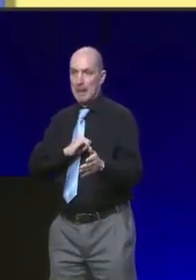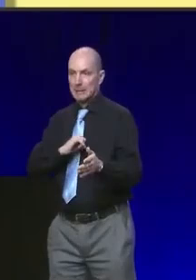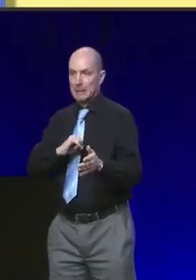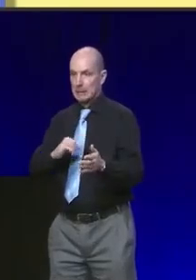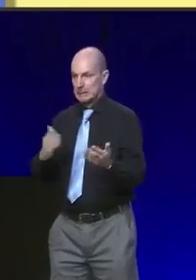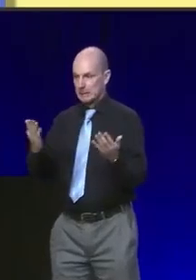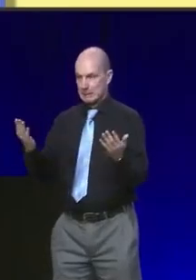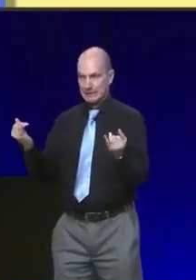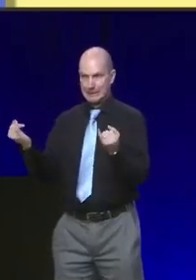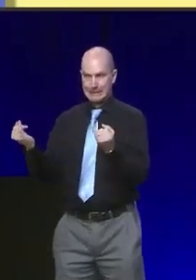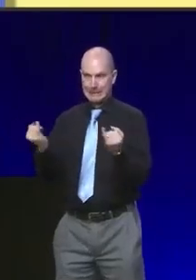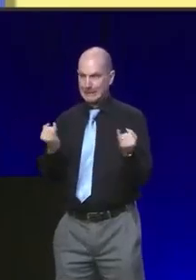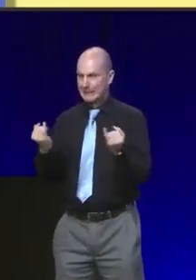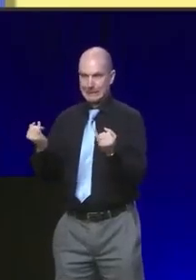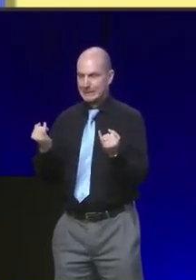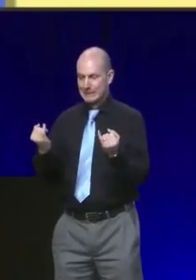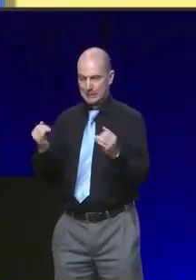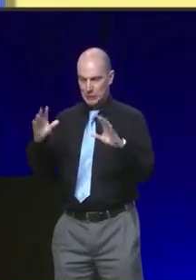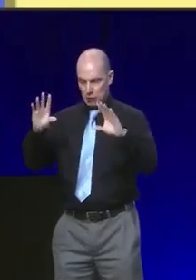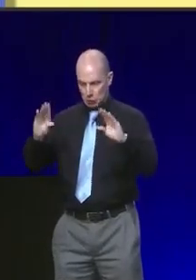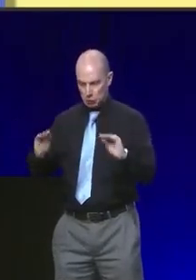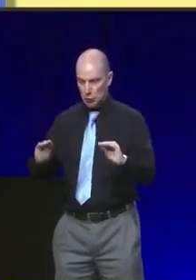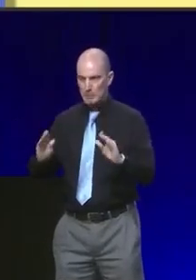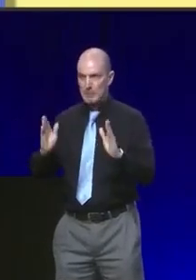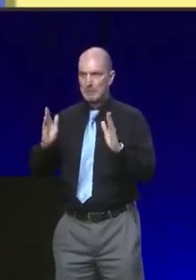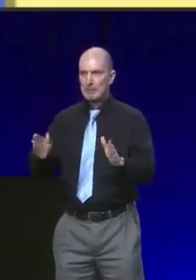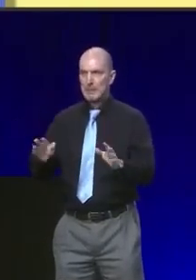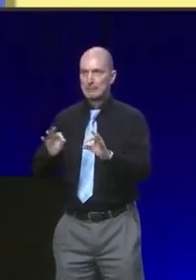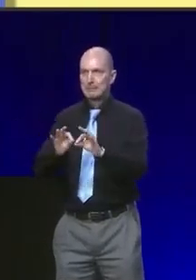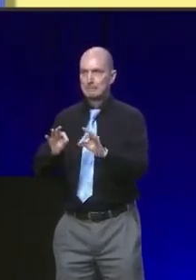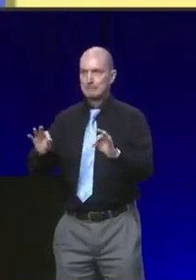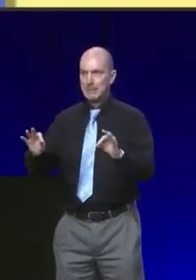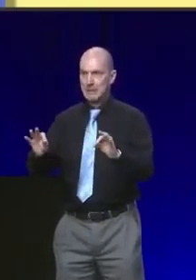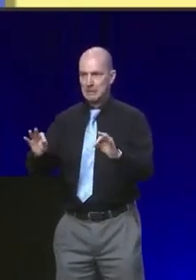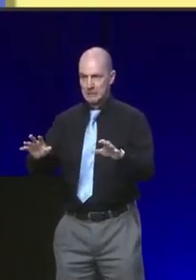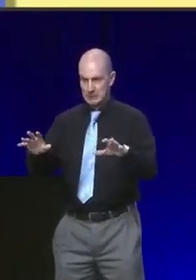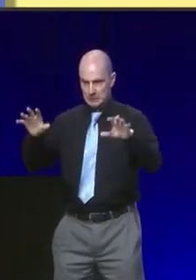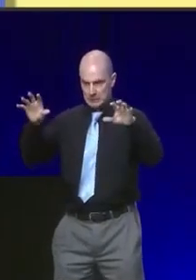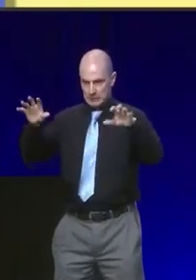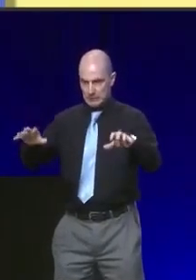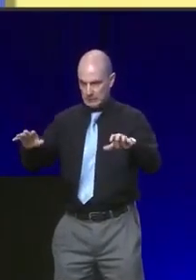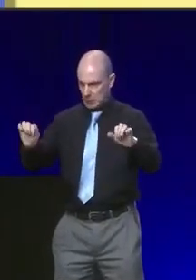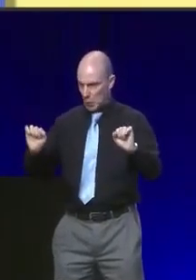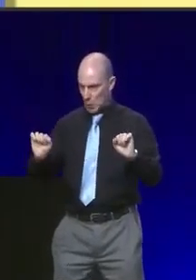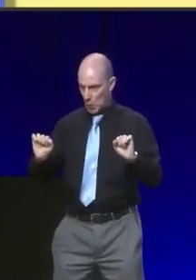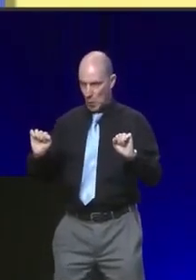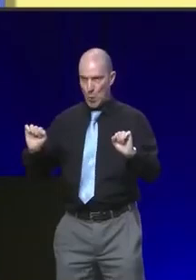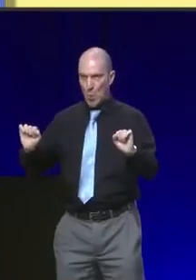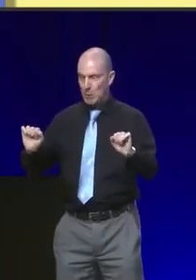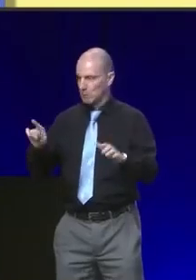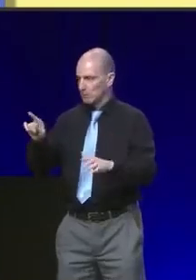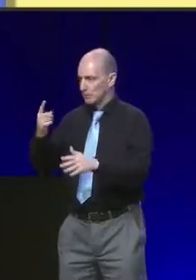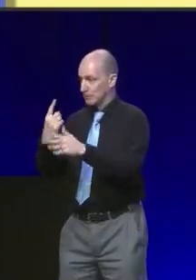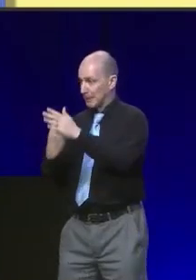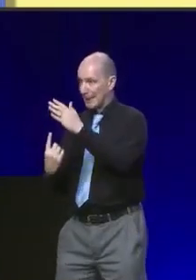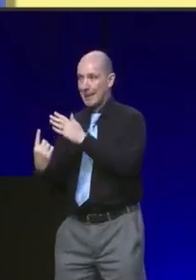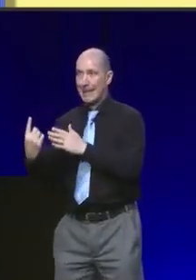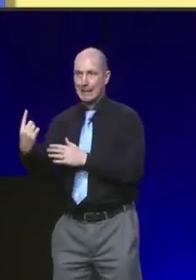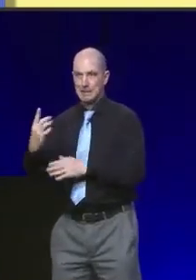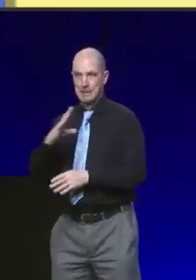that peace must be based on a two-state solution and a viable, sovereign Palestinian state.